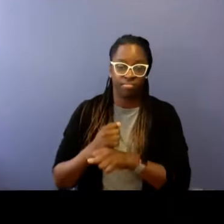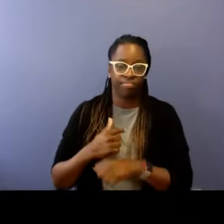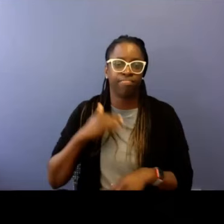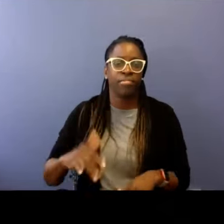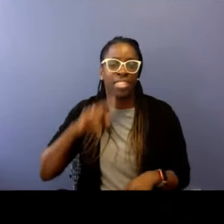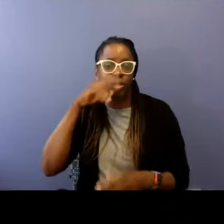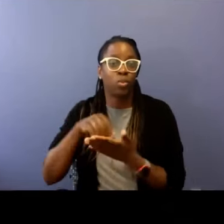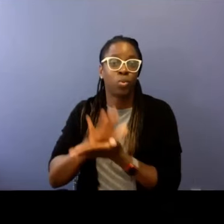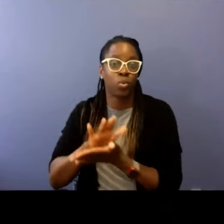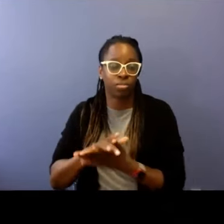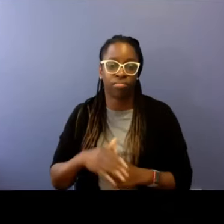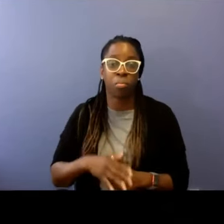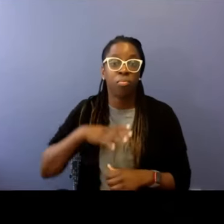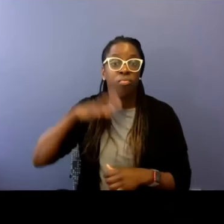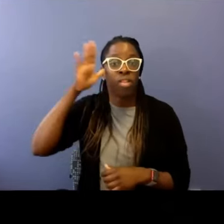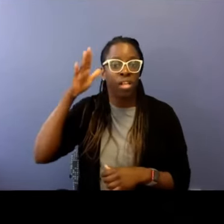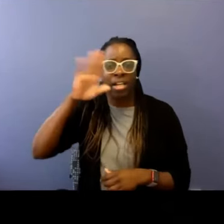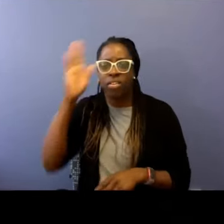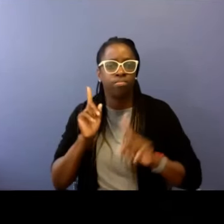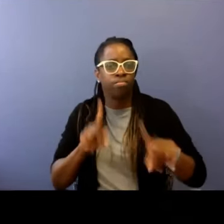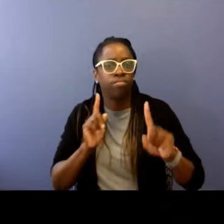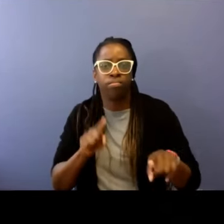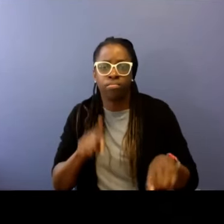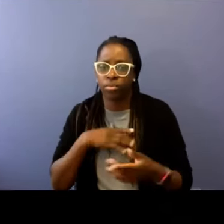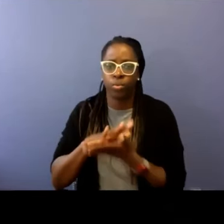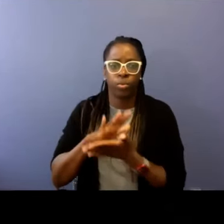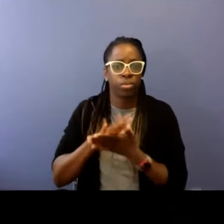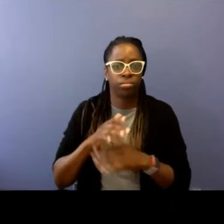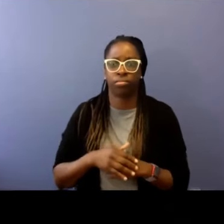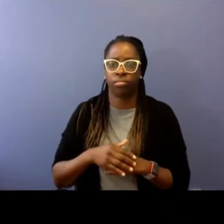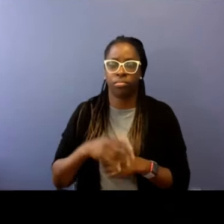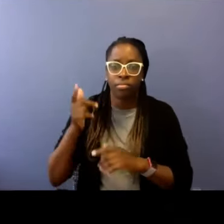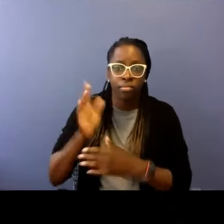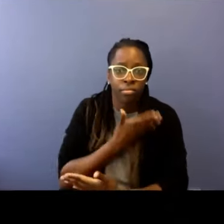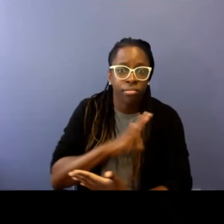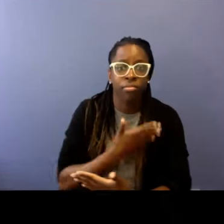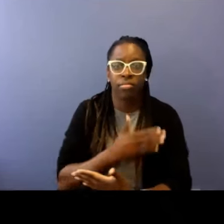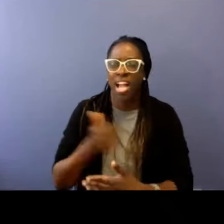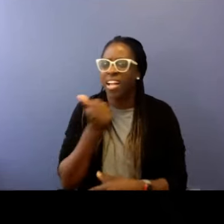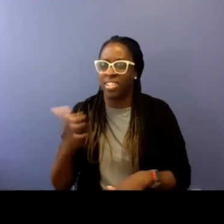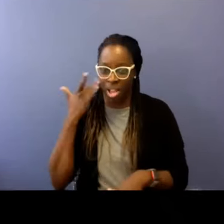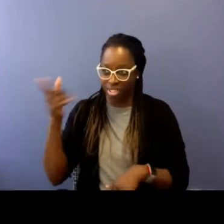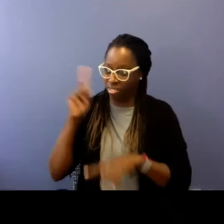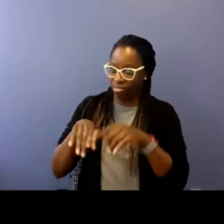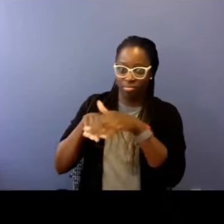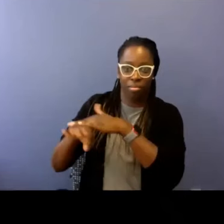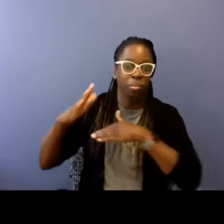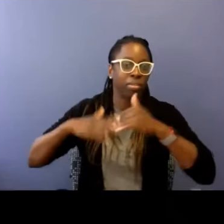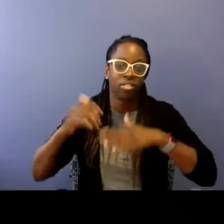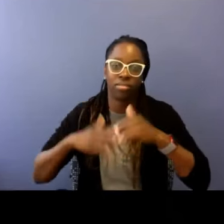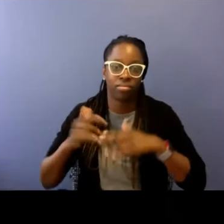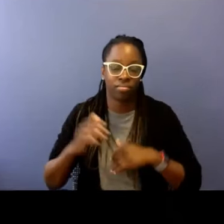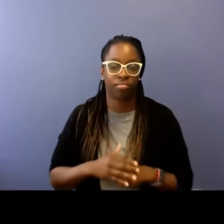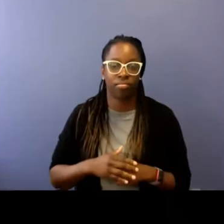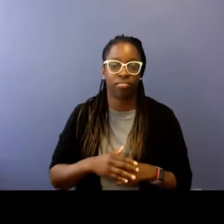In all the years I was a kid in these schools, my father never once got to ever come to any of my events. You never got to come to any of my concerts. Anything else. couldn't